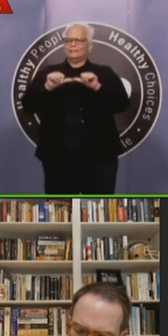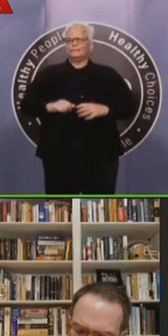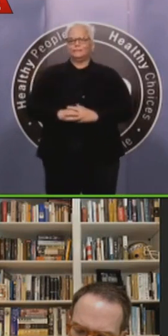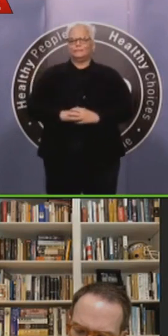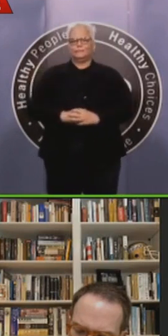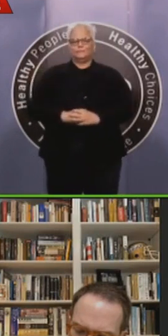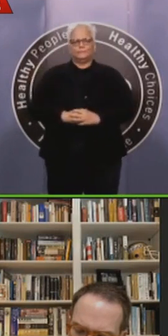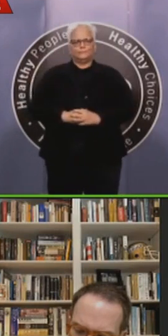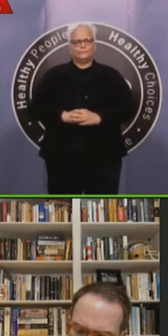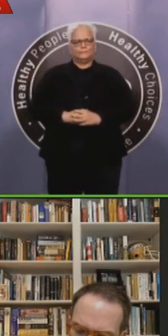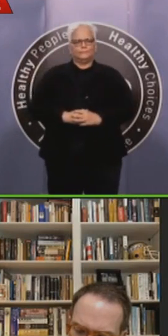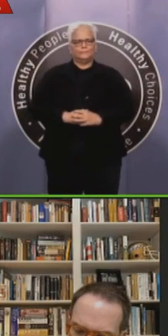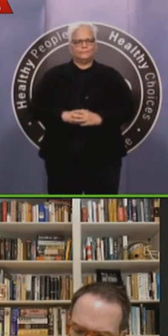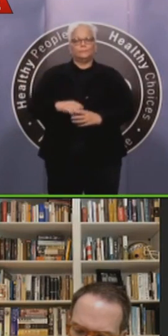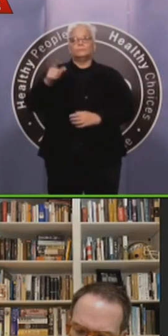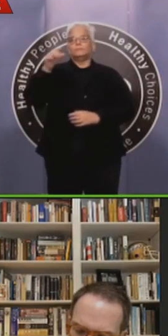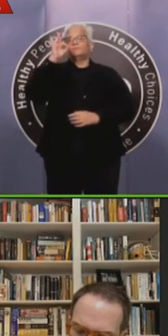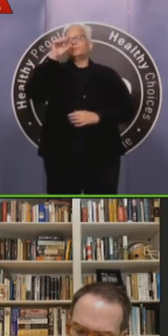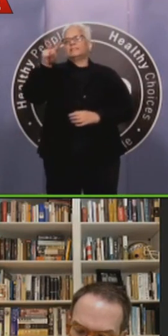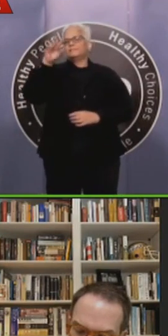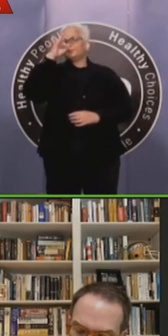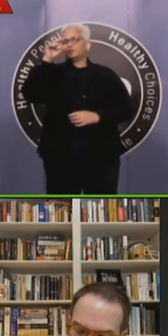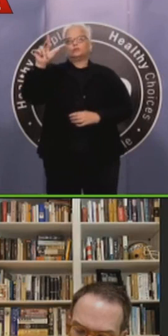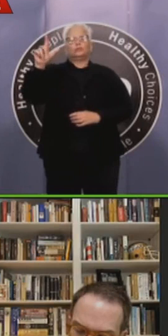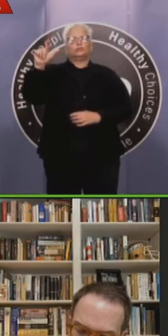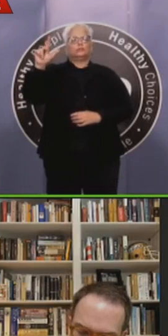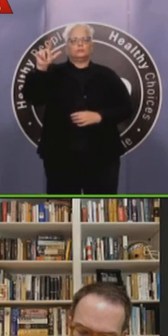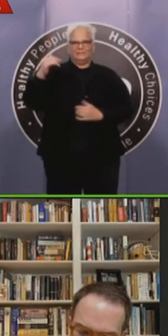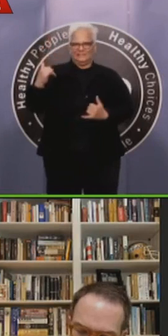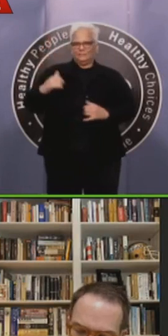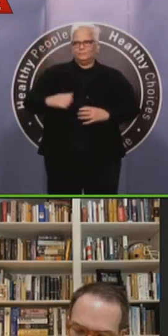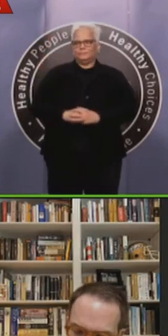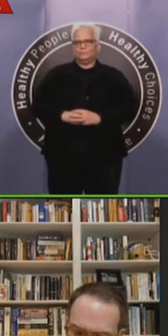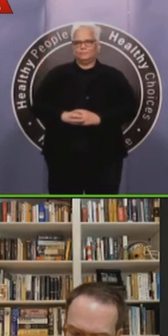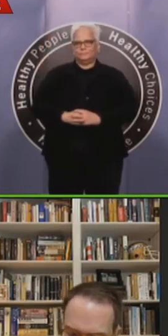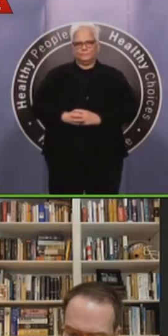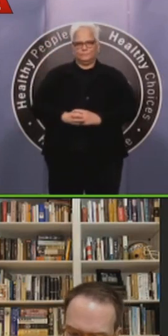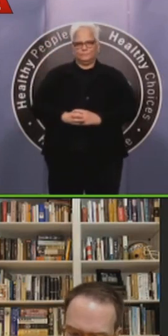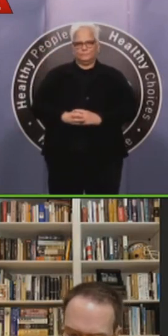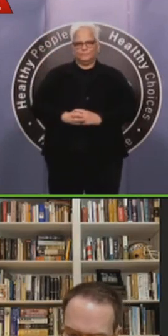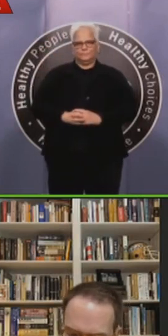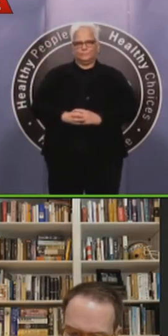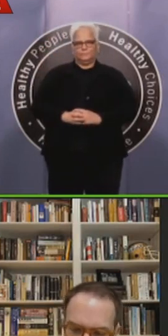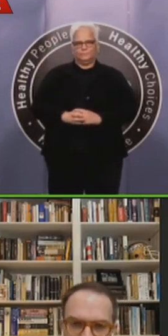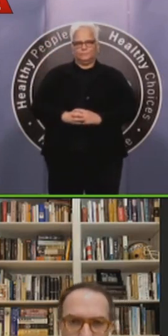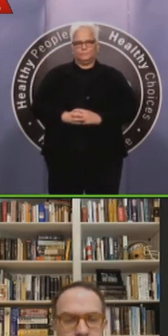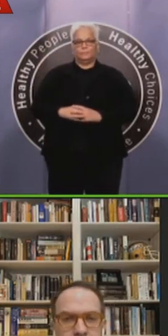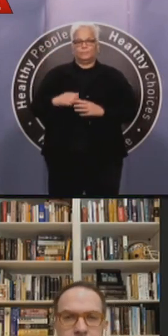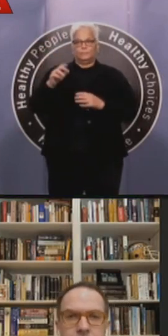Does that mean we could see an escalation in cases when the projected peak passes because people think we're in the clear?